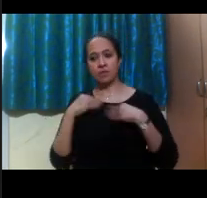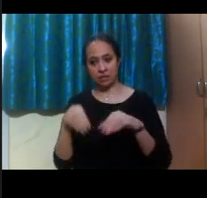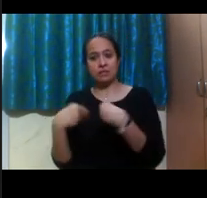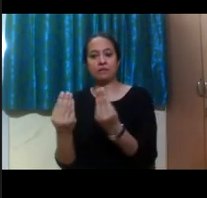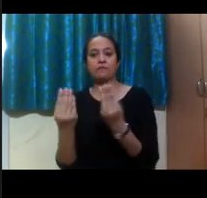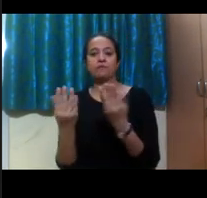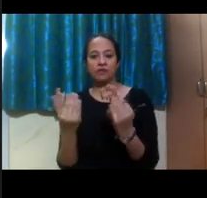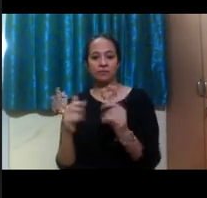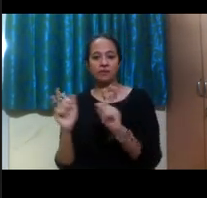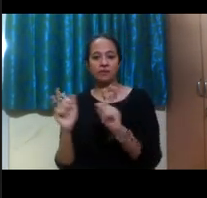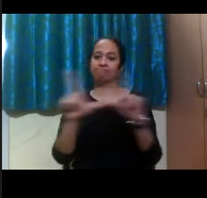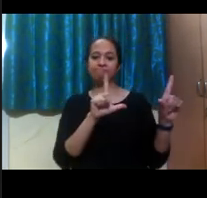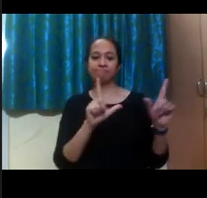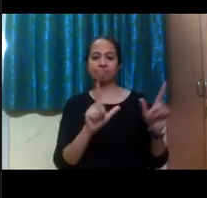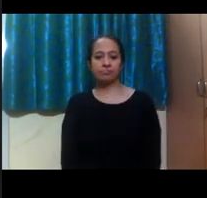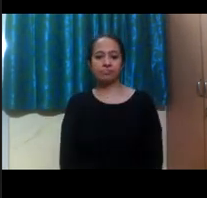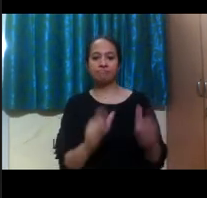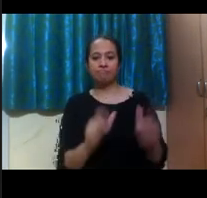please.